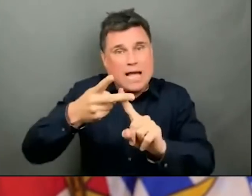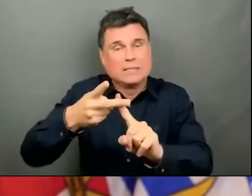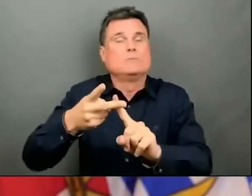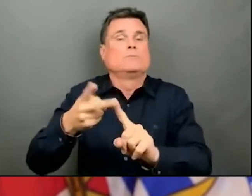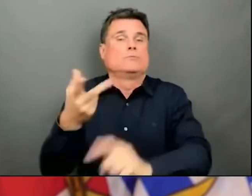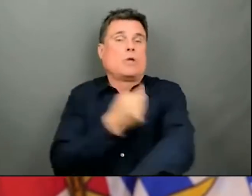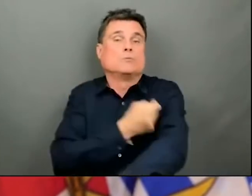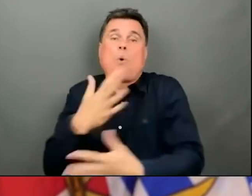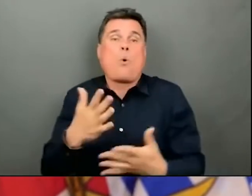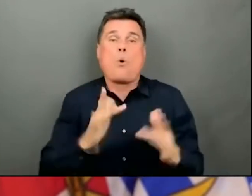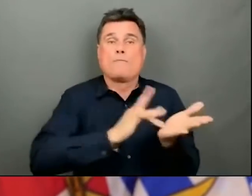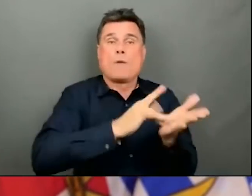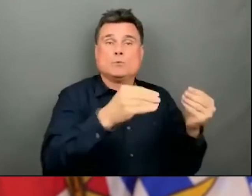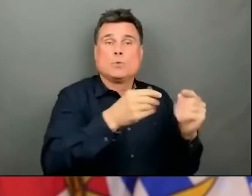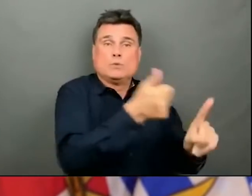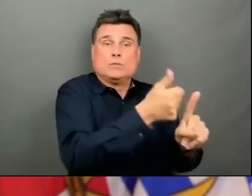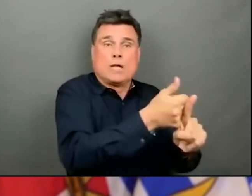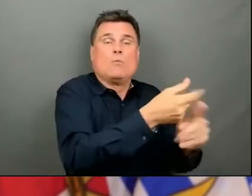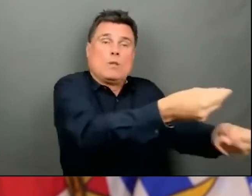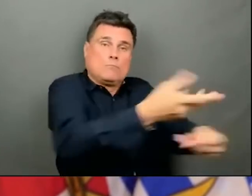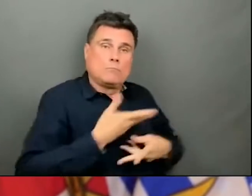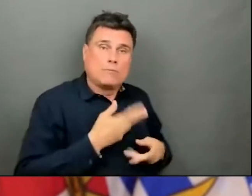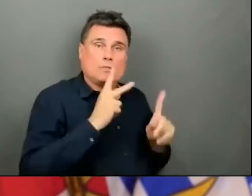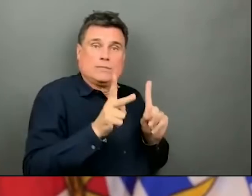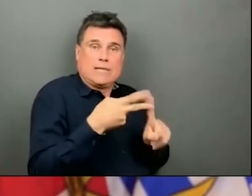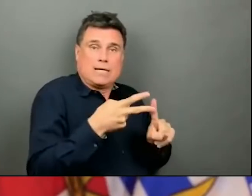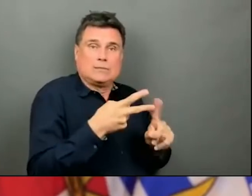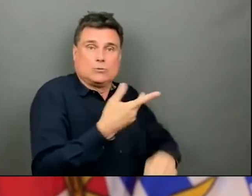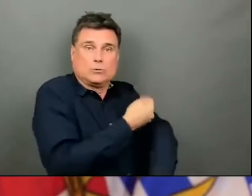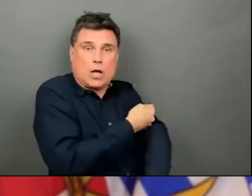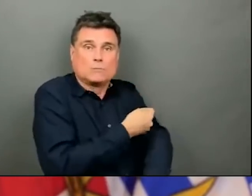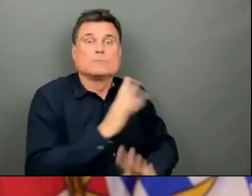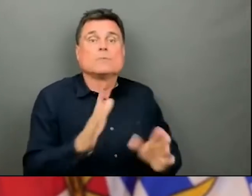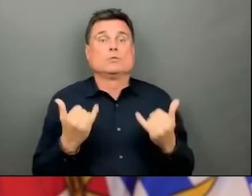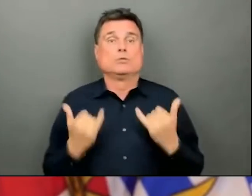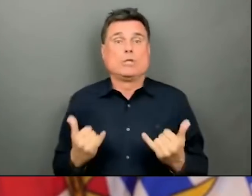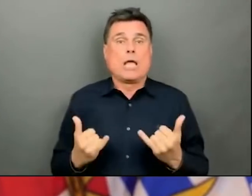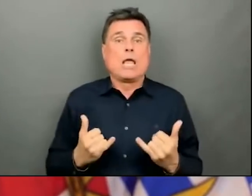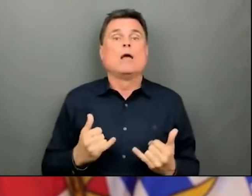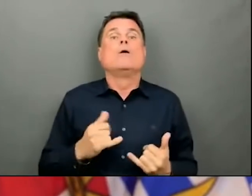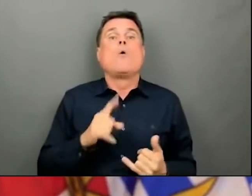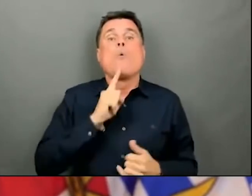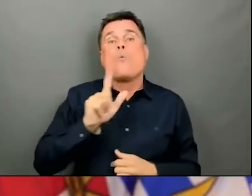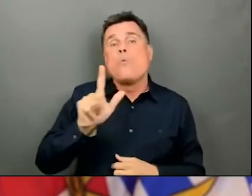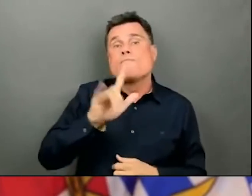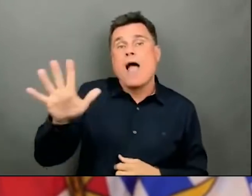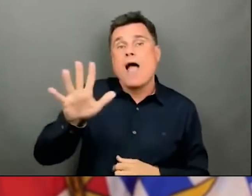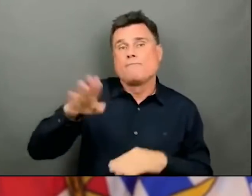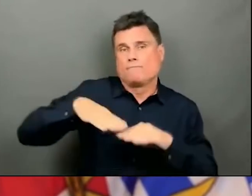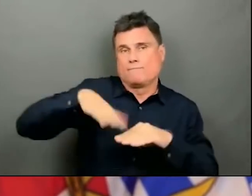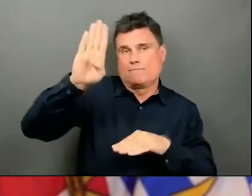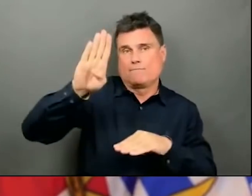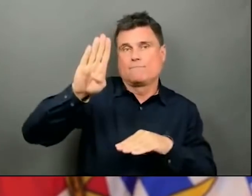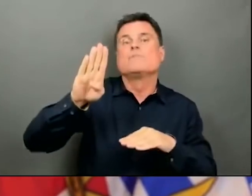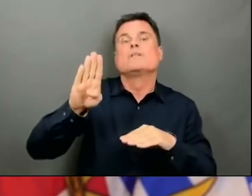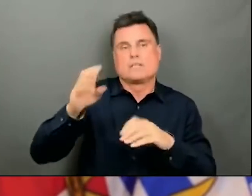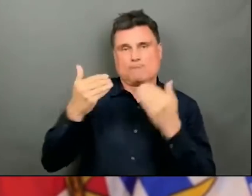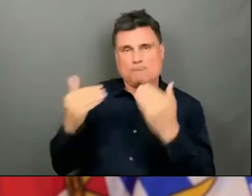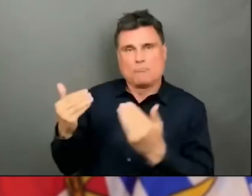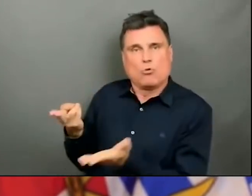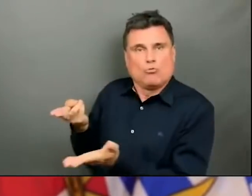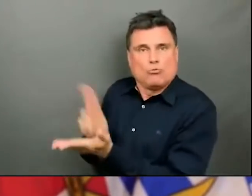25 years and older are eligible to register for your vaccine, so go ahead and do that now.